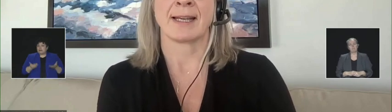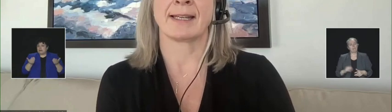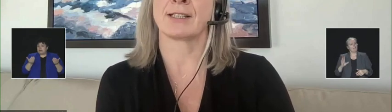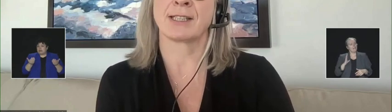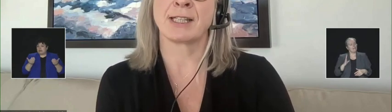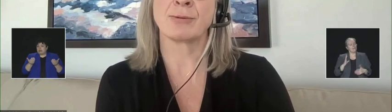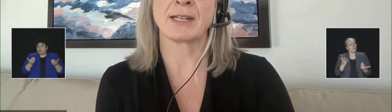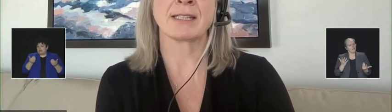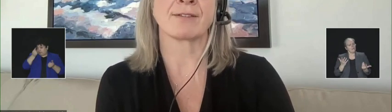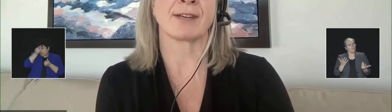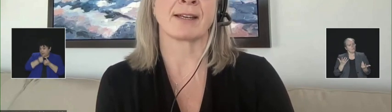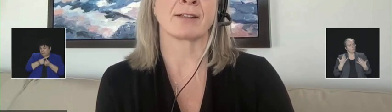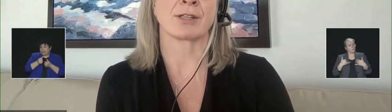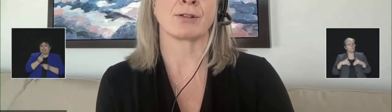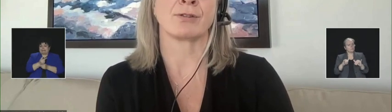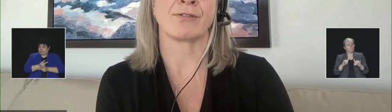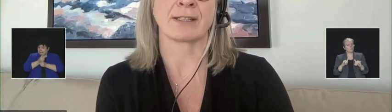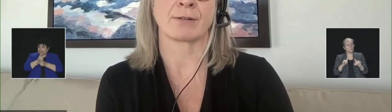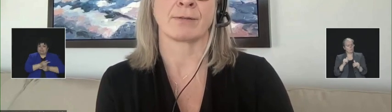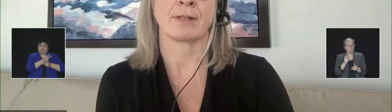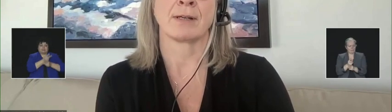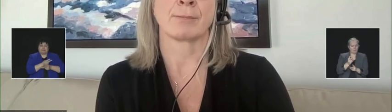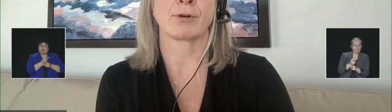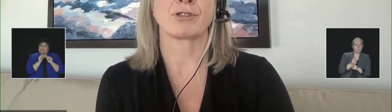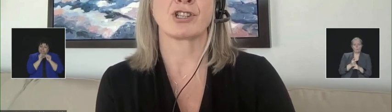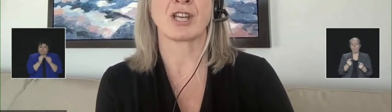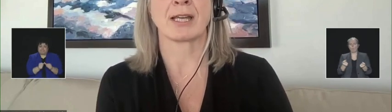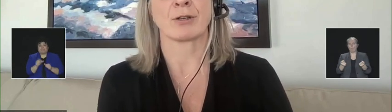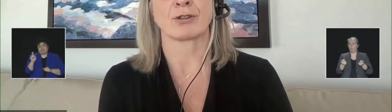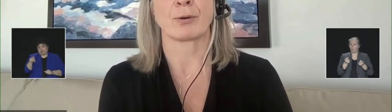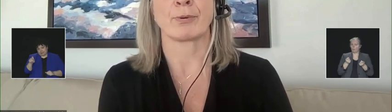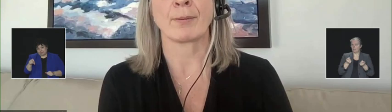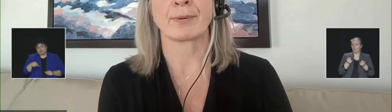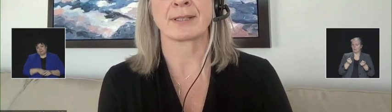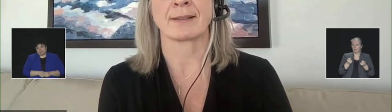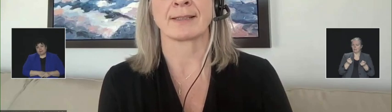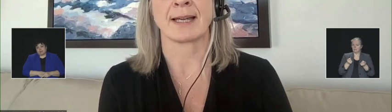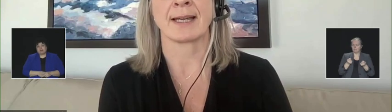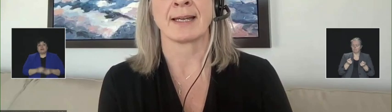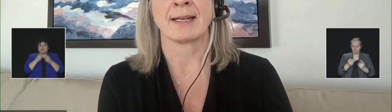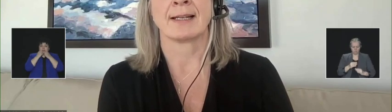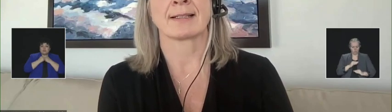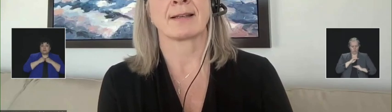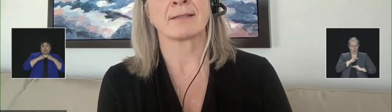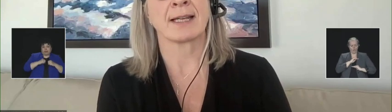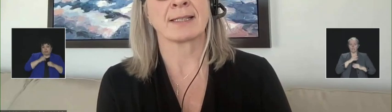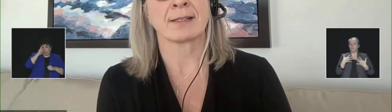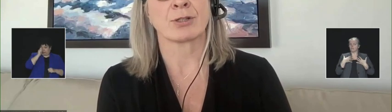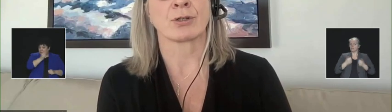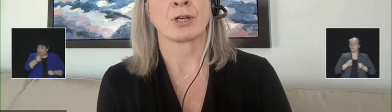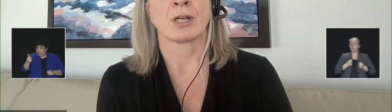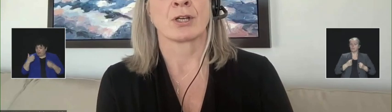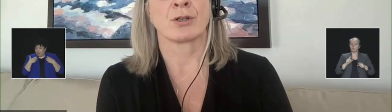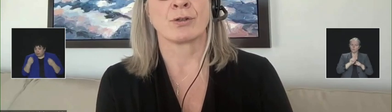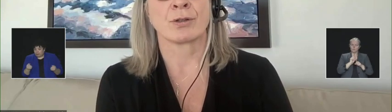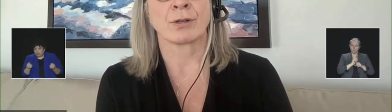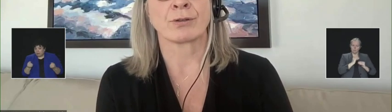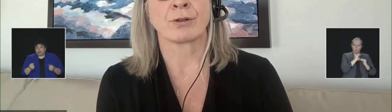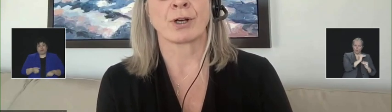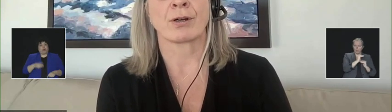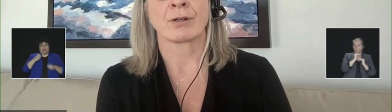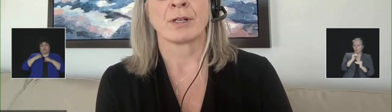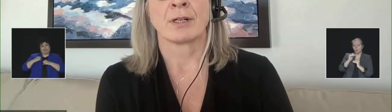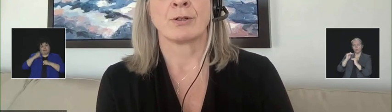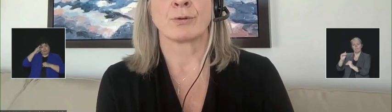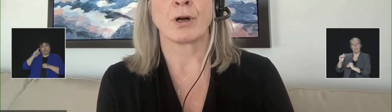and continue to do what we do, to protect our own health, the health of those who we